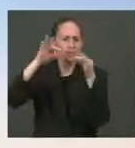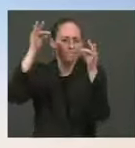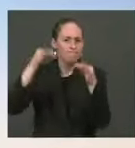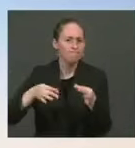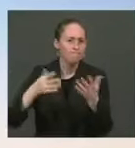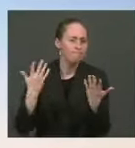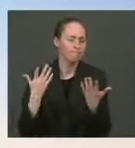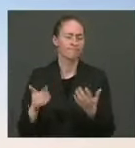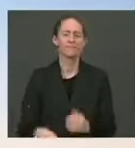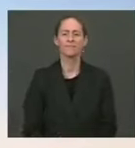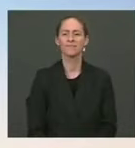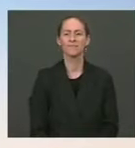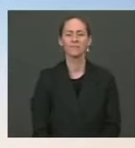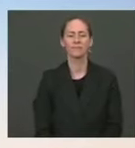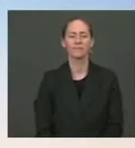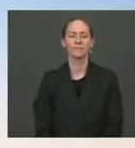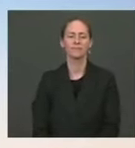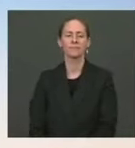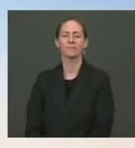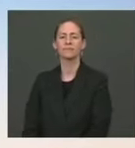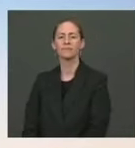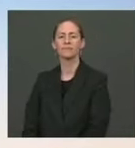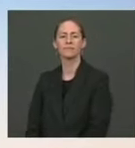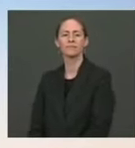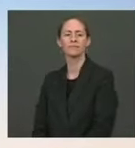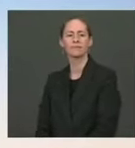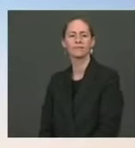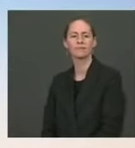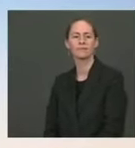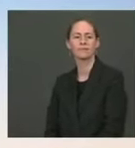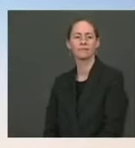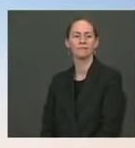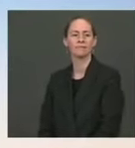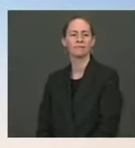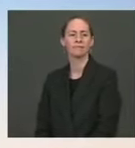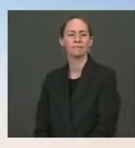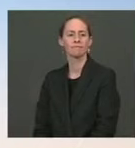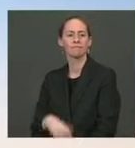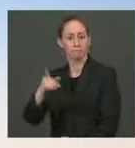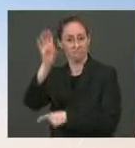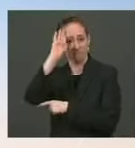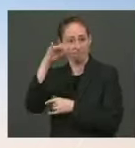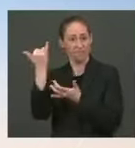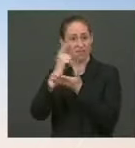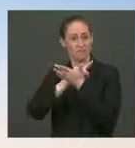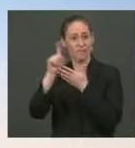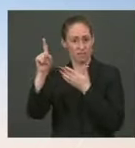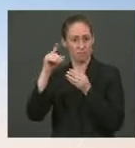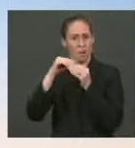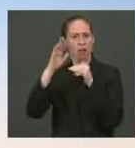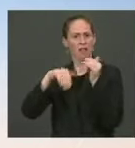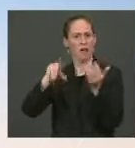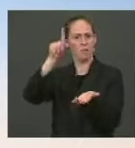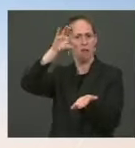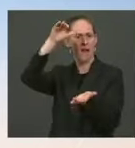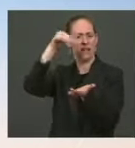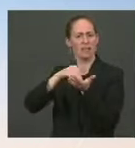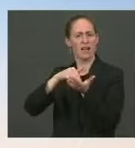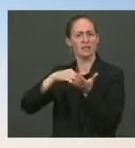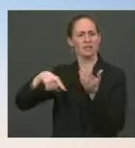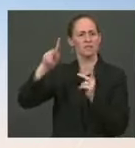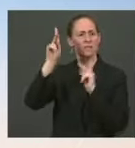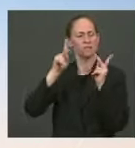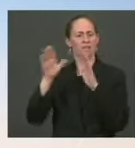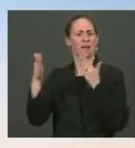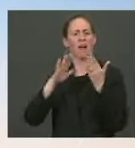Jen, grim milestone this week. More than 100,000 people died of drug overdoses in the last year. Experts say a lot of that is